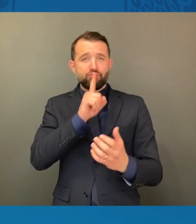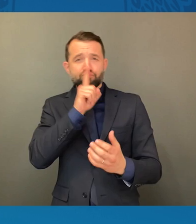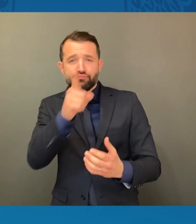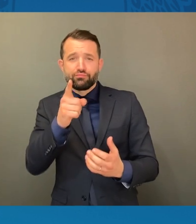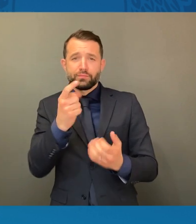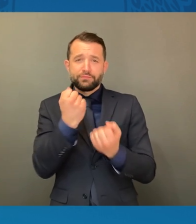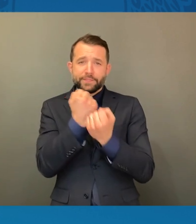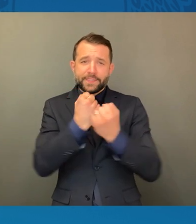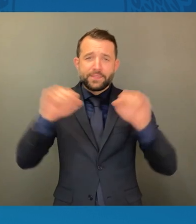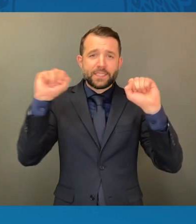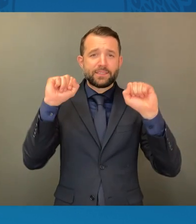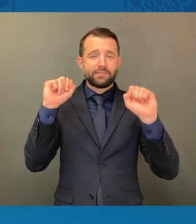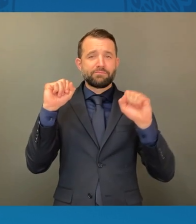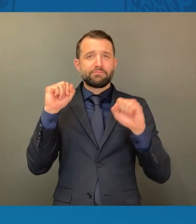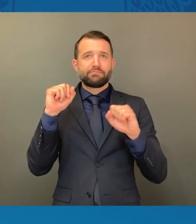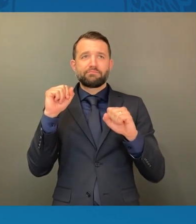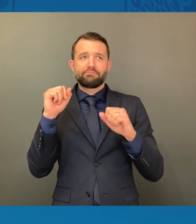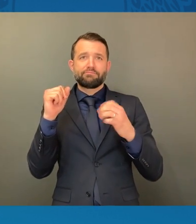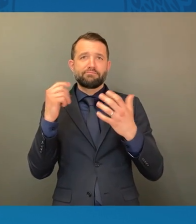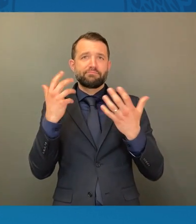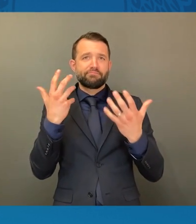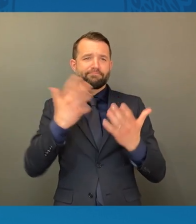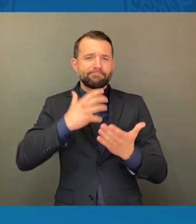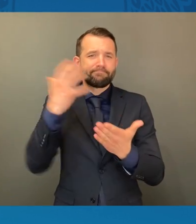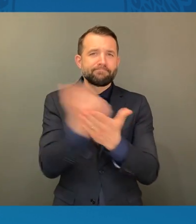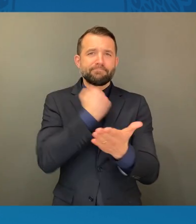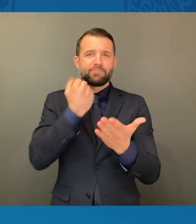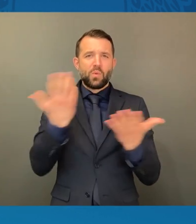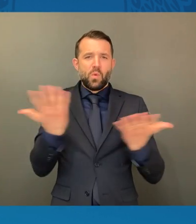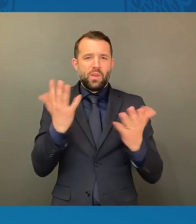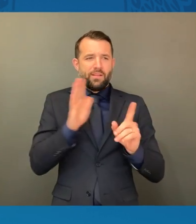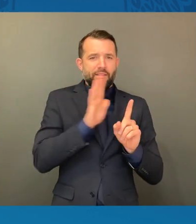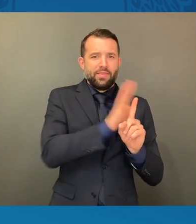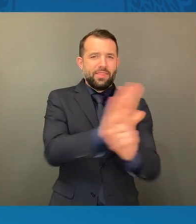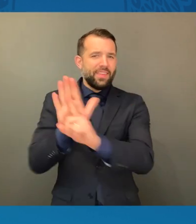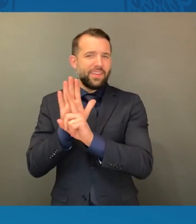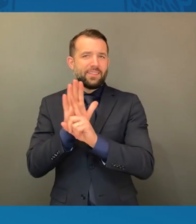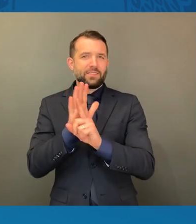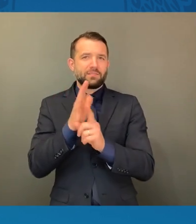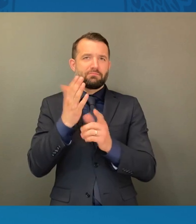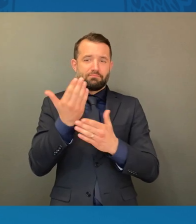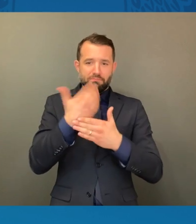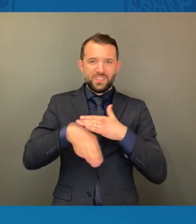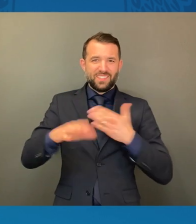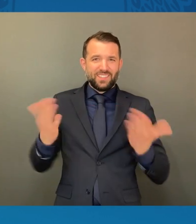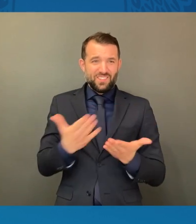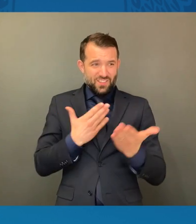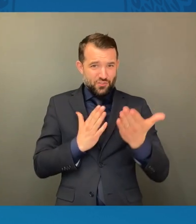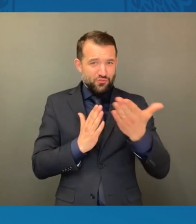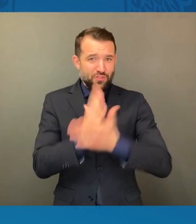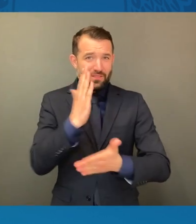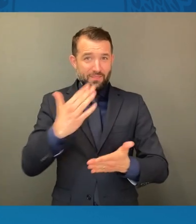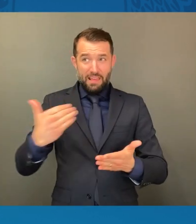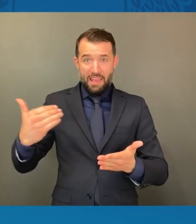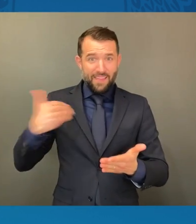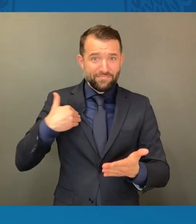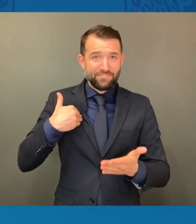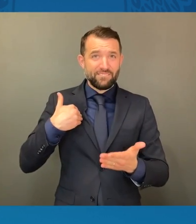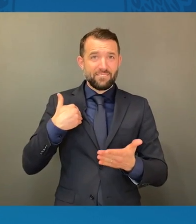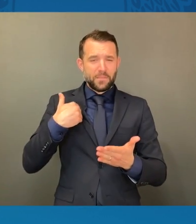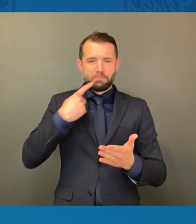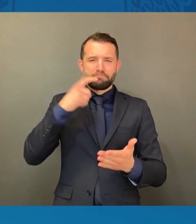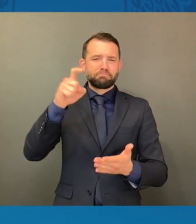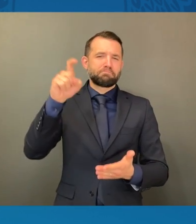to claim what was theirs by birth and by right, they had to march.